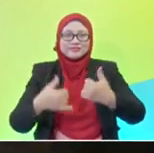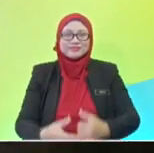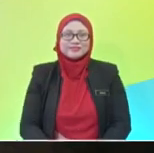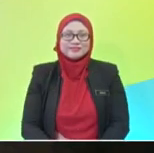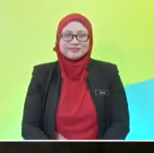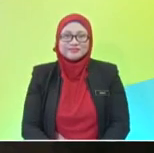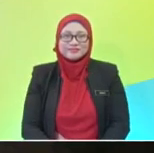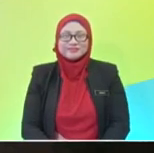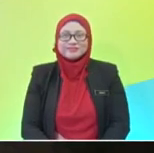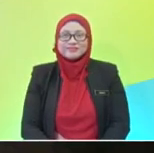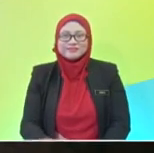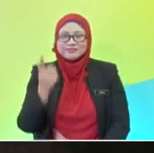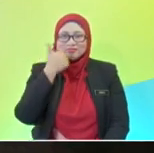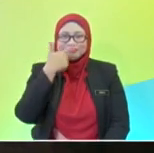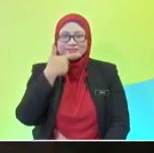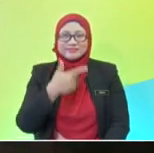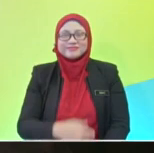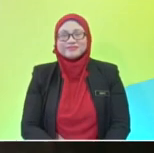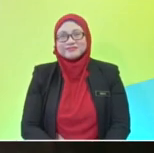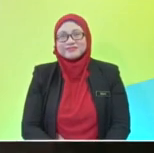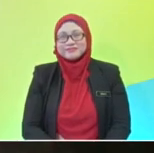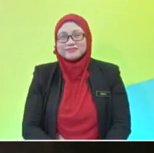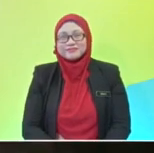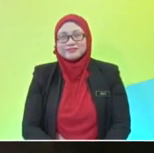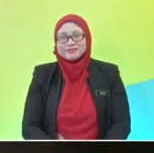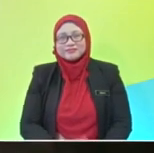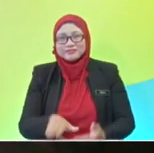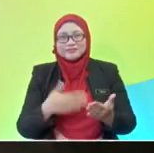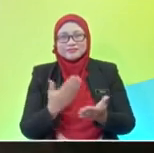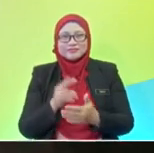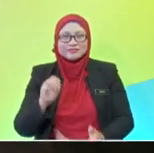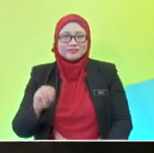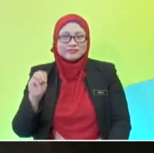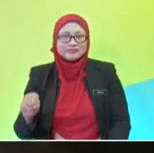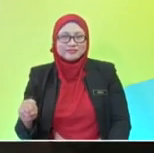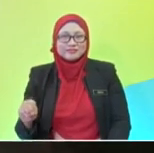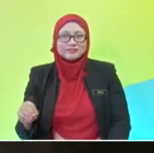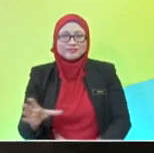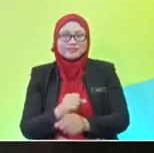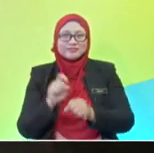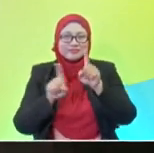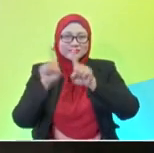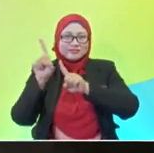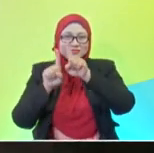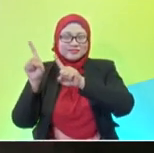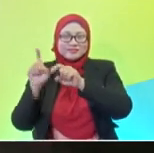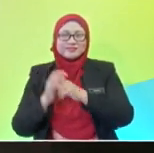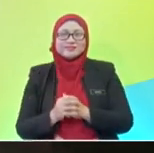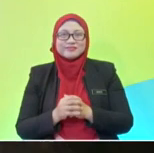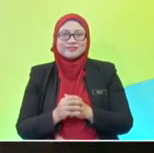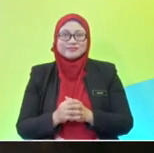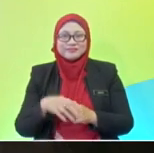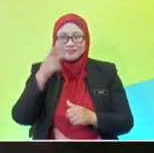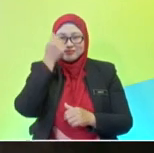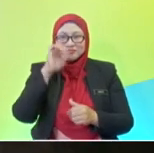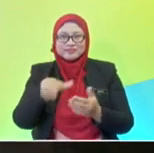very funny then. Yes, I believe so. Oh, now, perhaps all the people have answered. Can they get a start, Yes. So, all have done